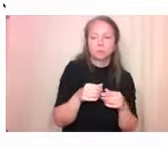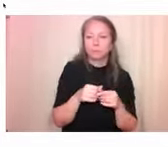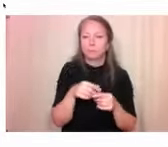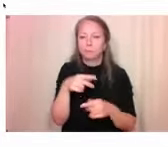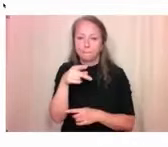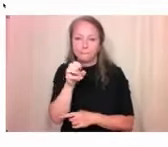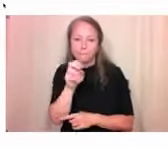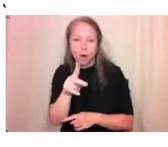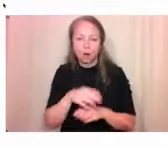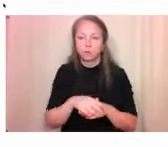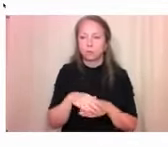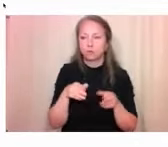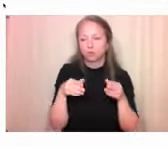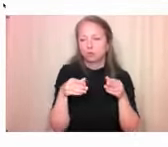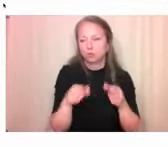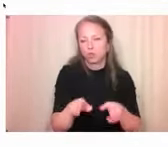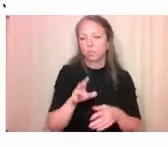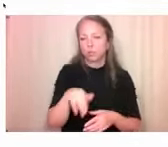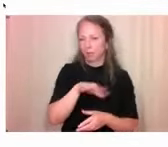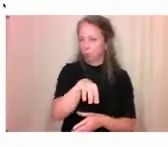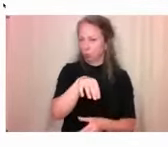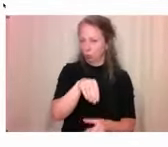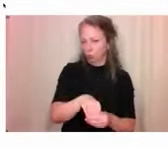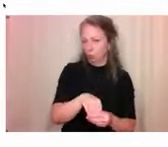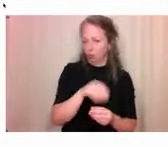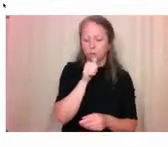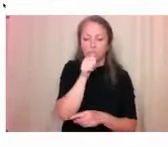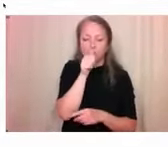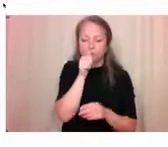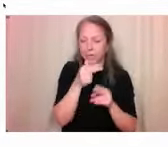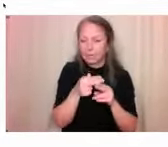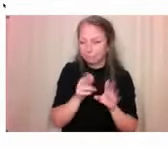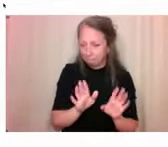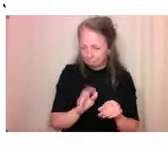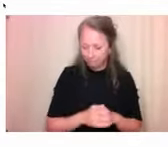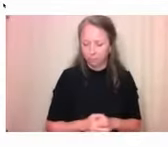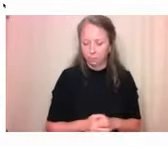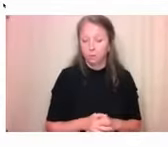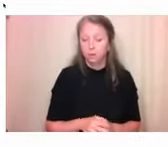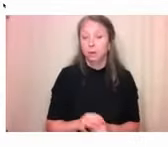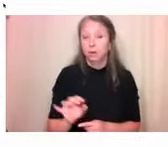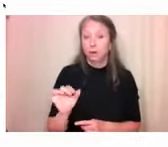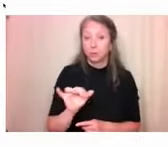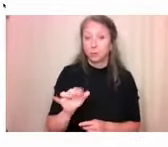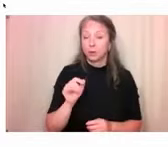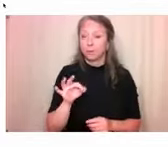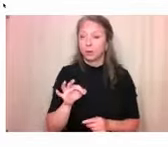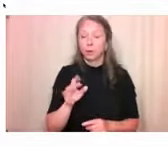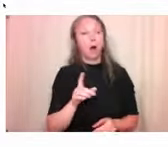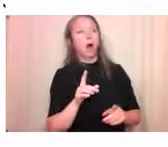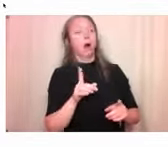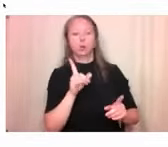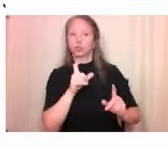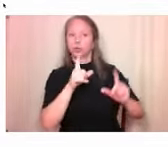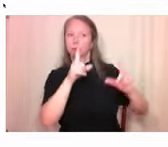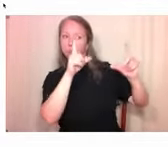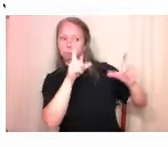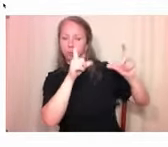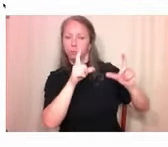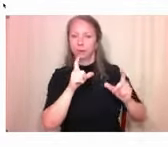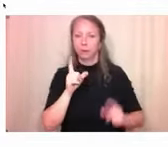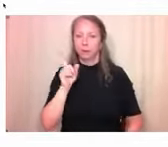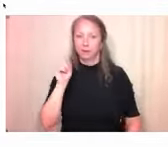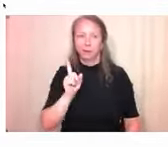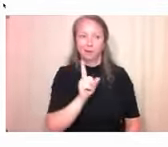We also just want you to be sure to be careful when taking photos, we really don't want anyone walking into traffic and getting hurt in the pursuit of a perfect